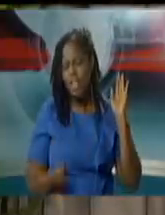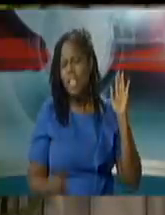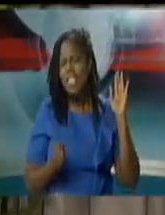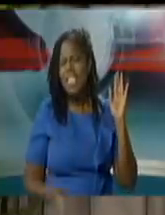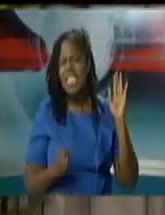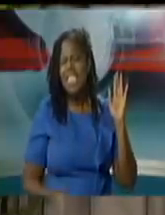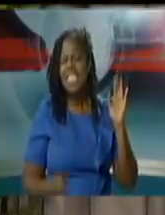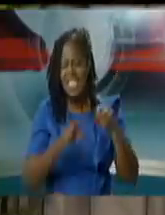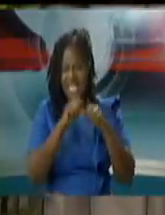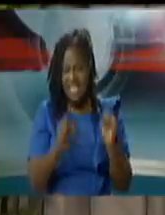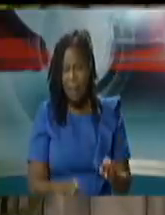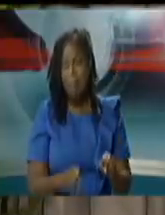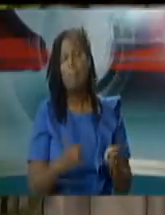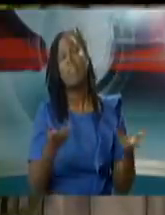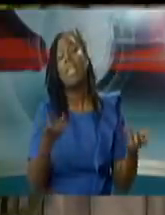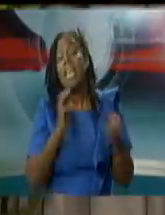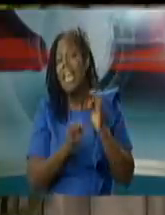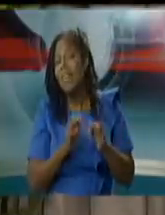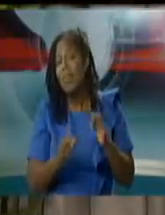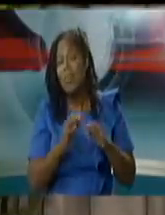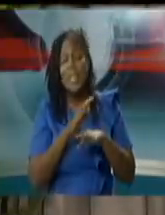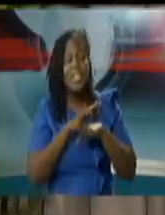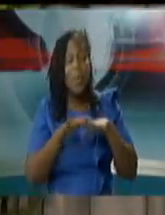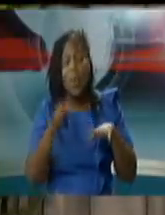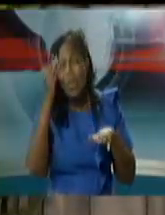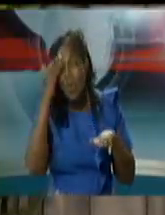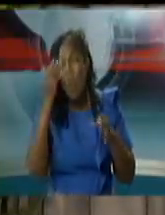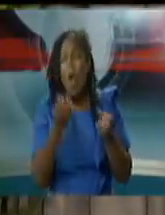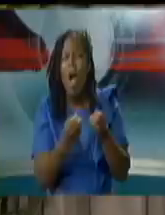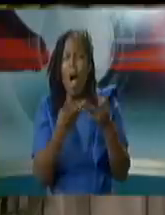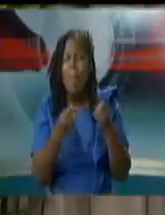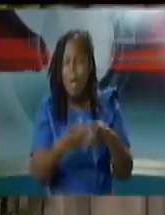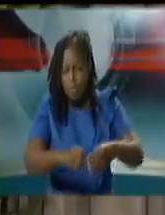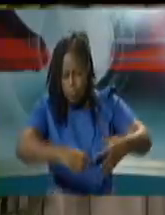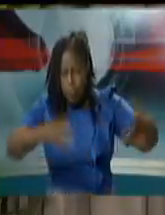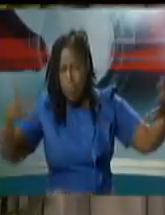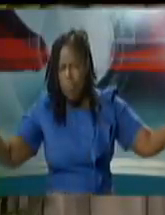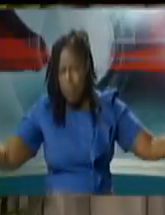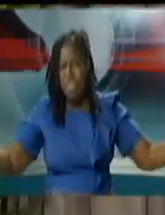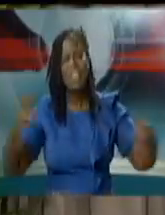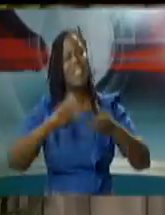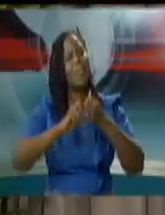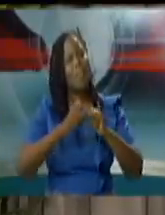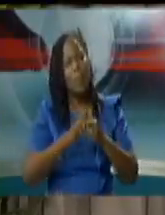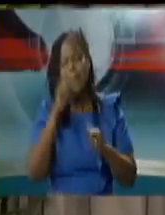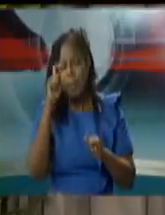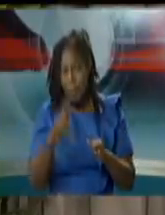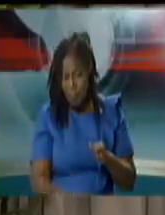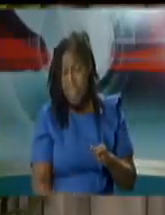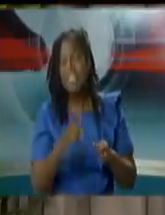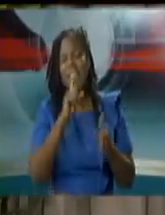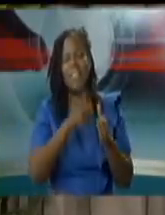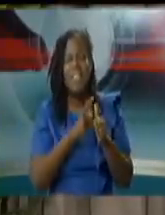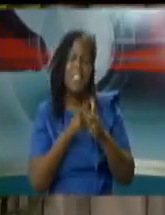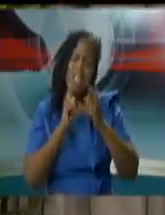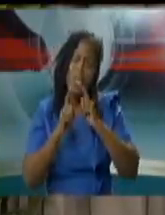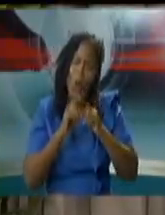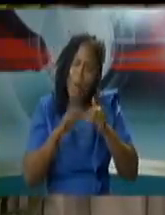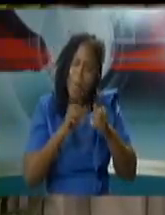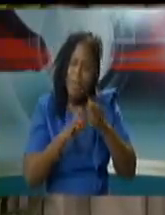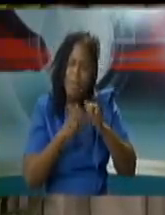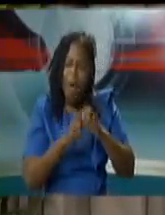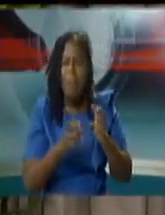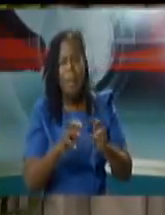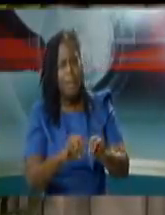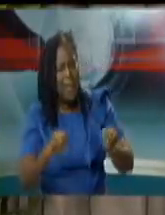attention to the prisons all along we heeded the call of archbishop harris that coincided with what the government was doing anyway and we in fact